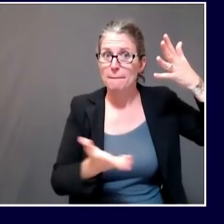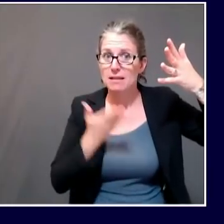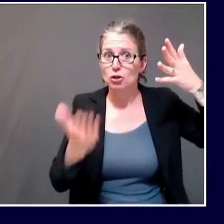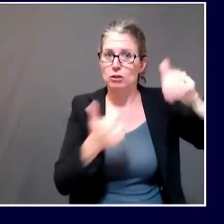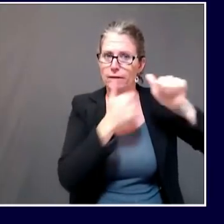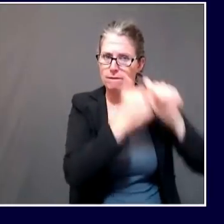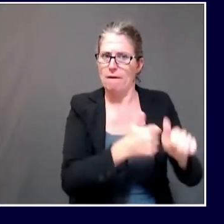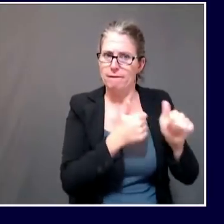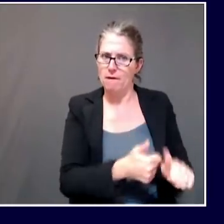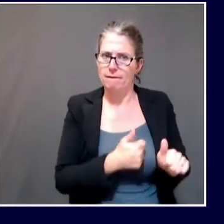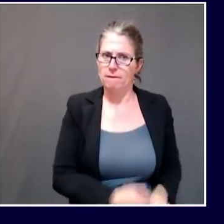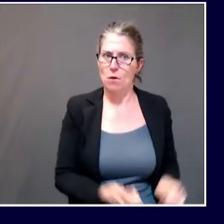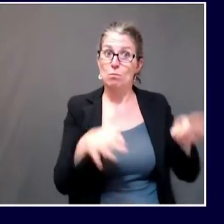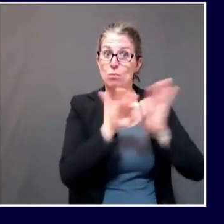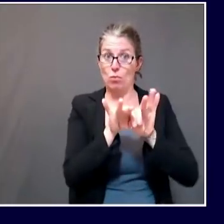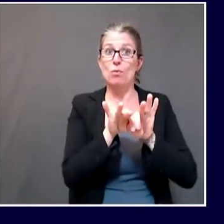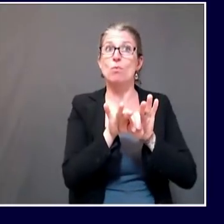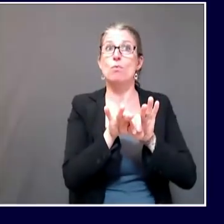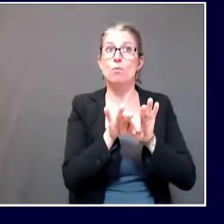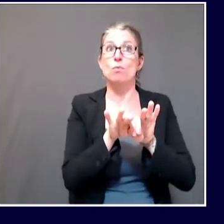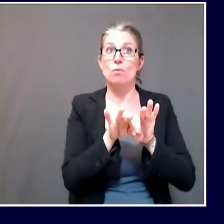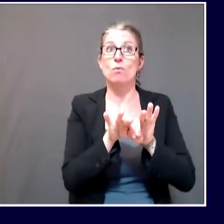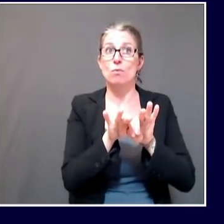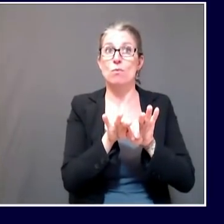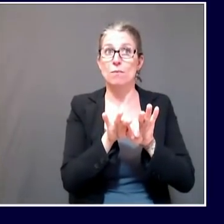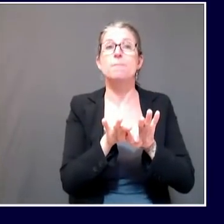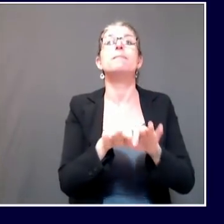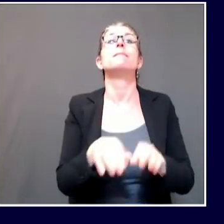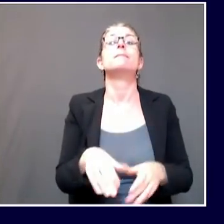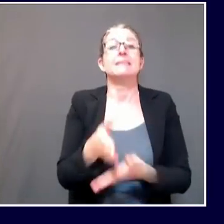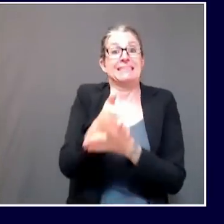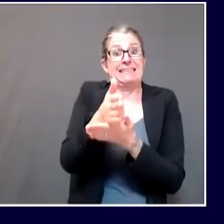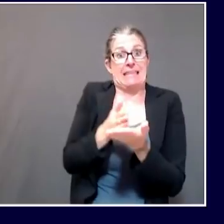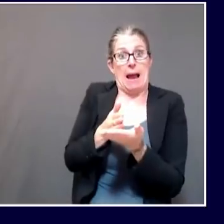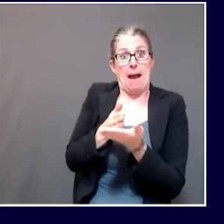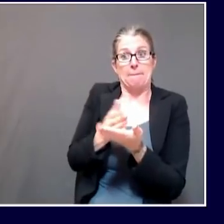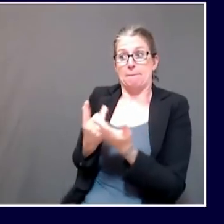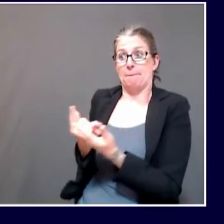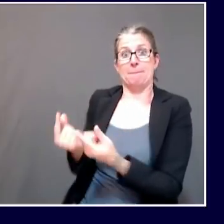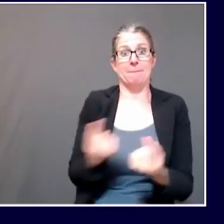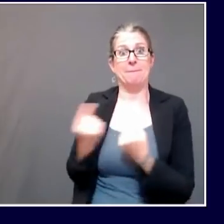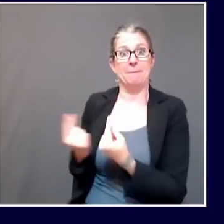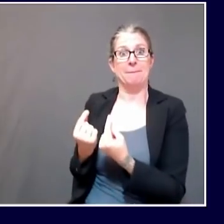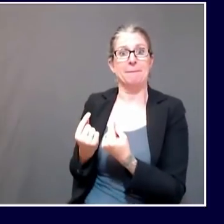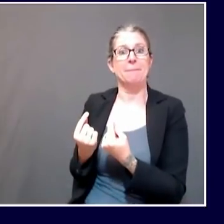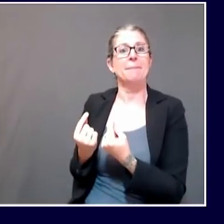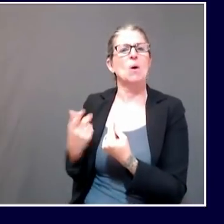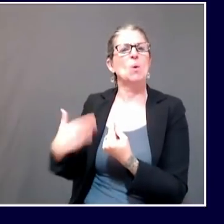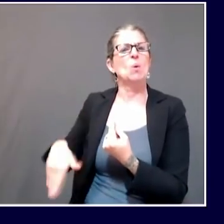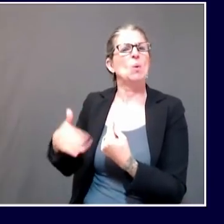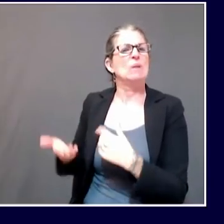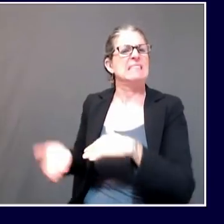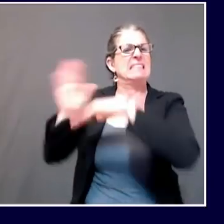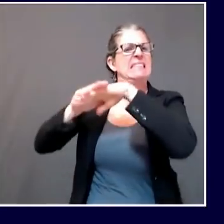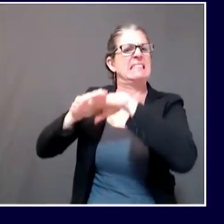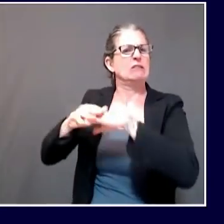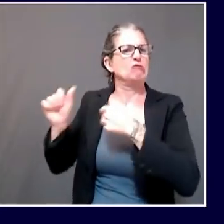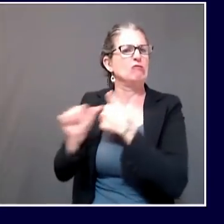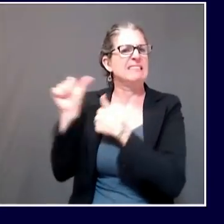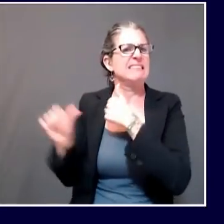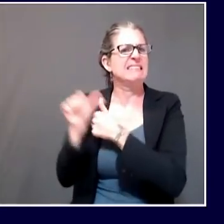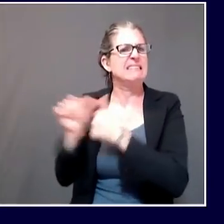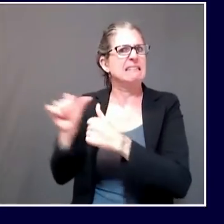where there might be a greater risk of spreading droplets or projecting air,